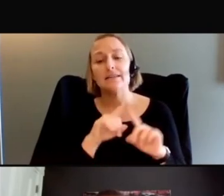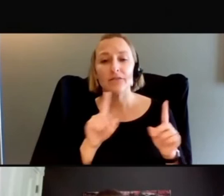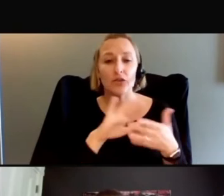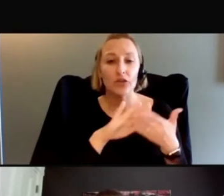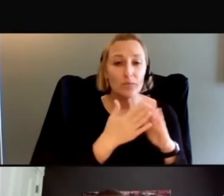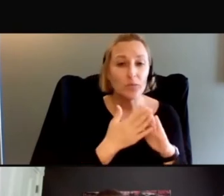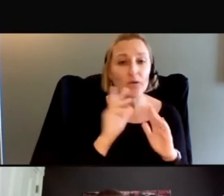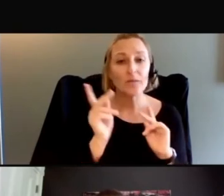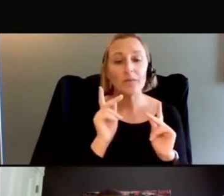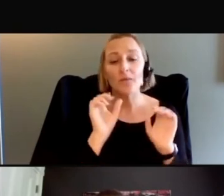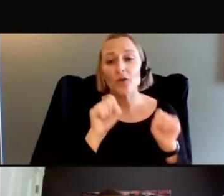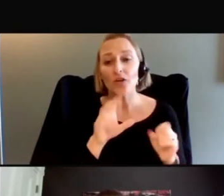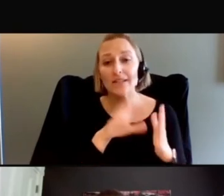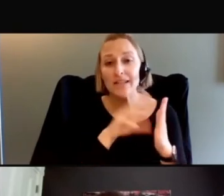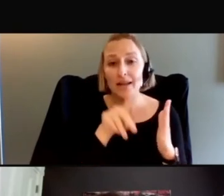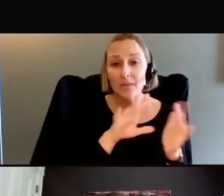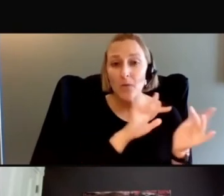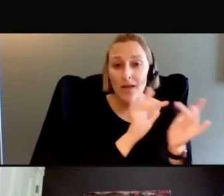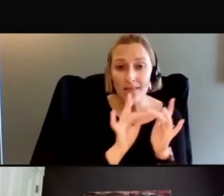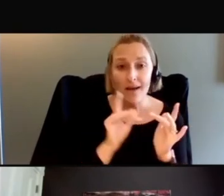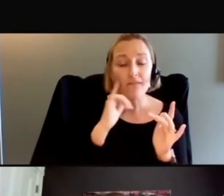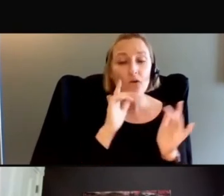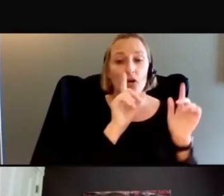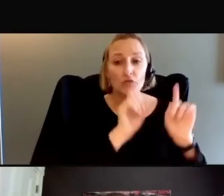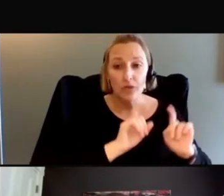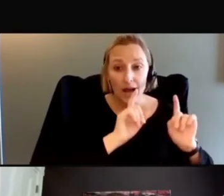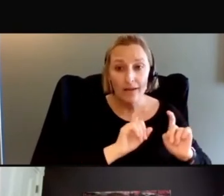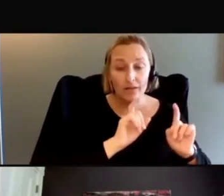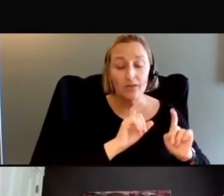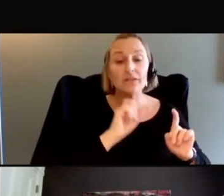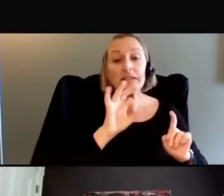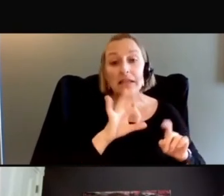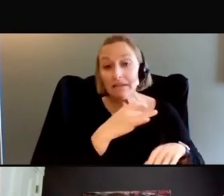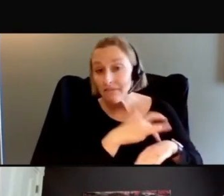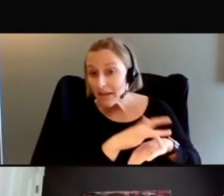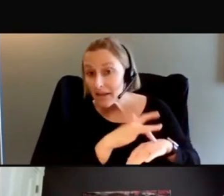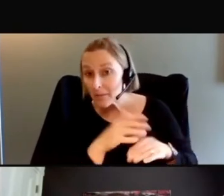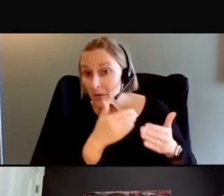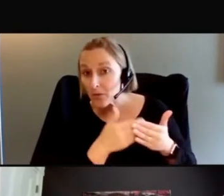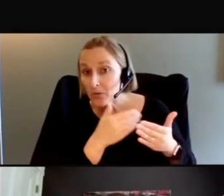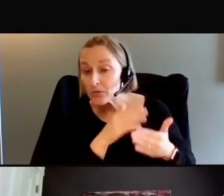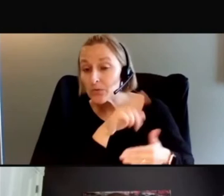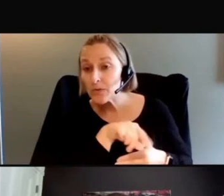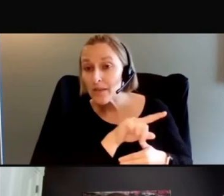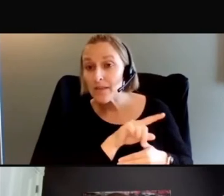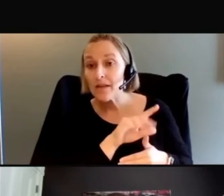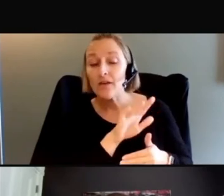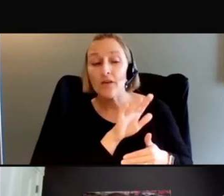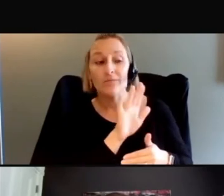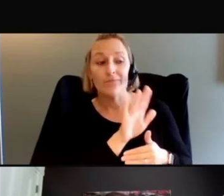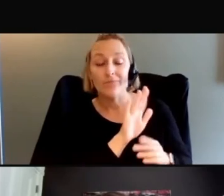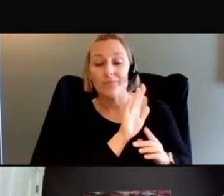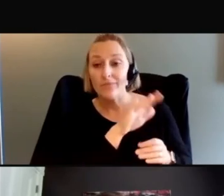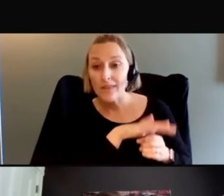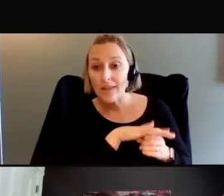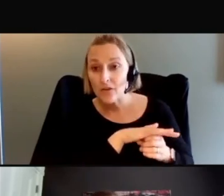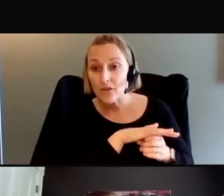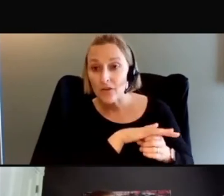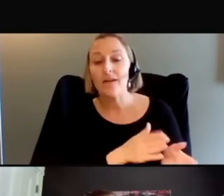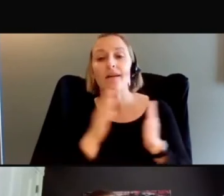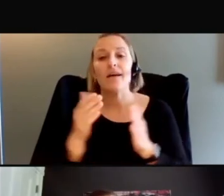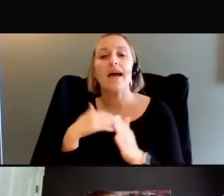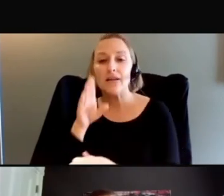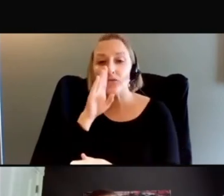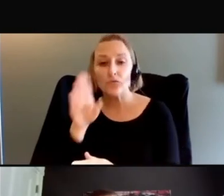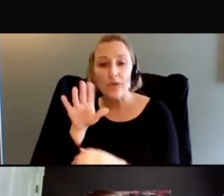signing up online to be notified of a trial. If one came available near them, we had a direct to patient